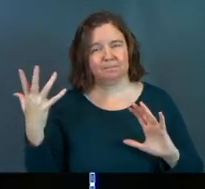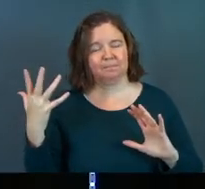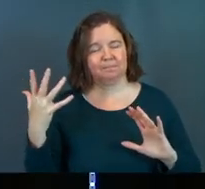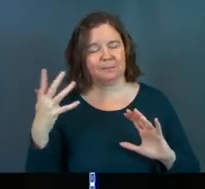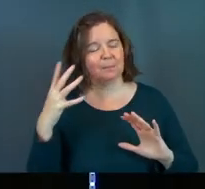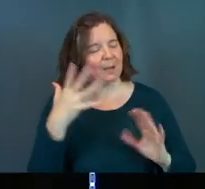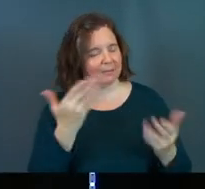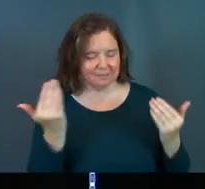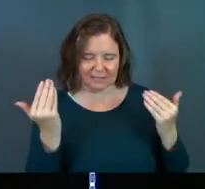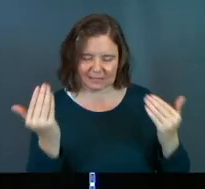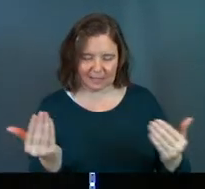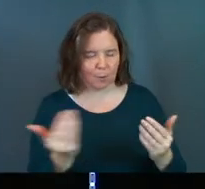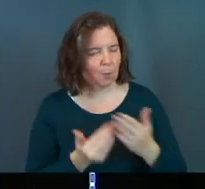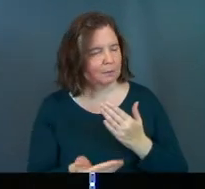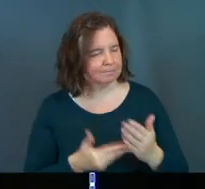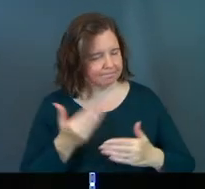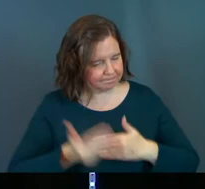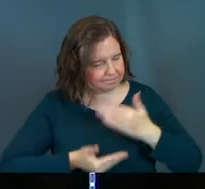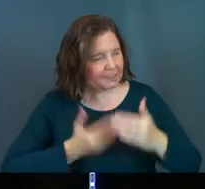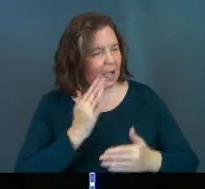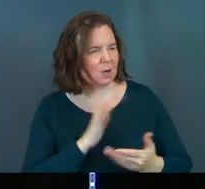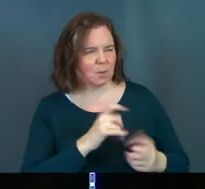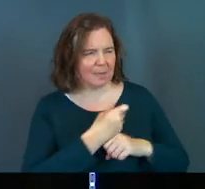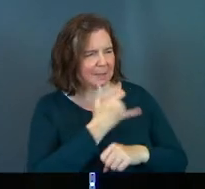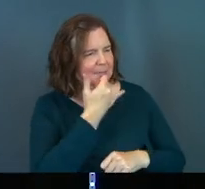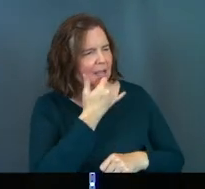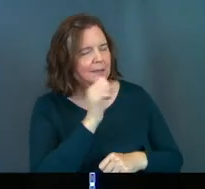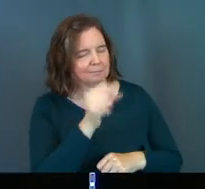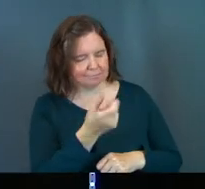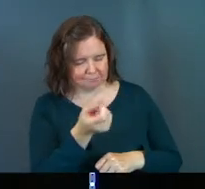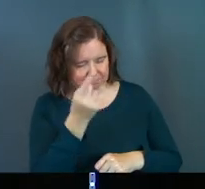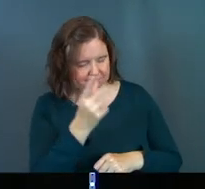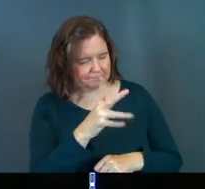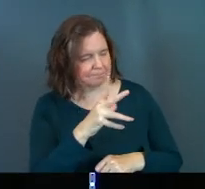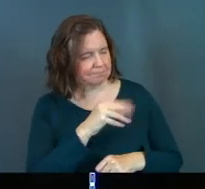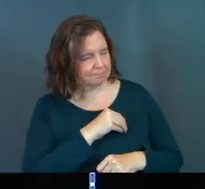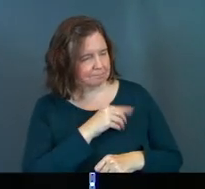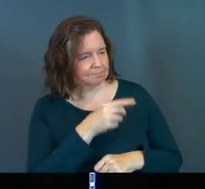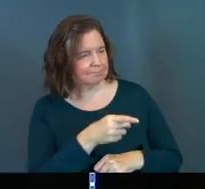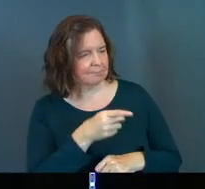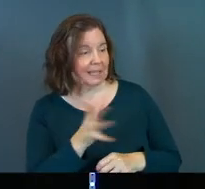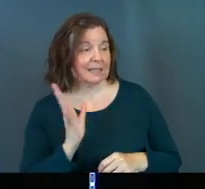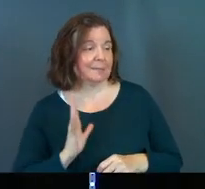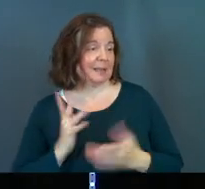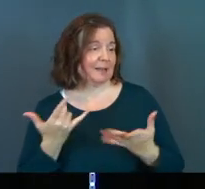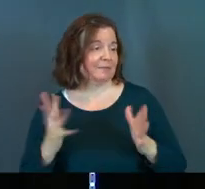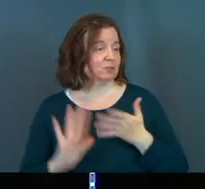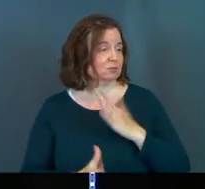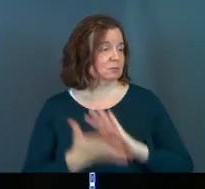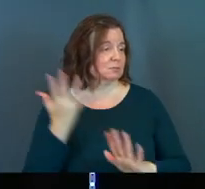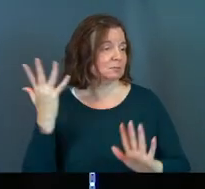Guess what? Let's keep going. I know you made a mistake. Guess what? It's in the past.